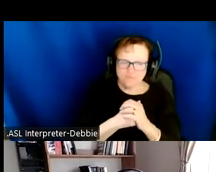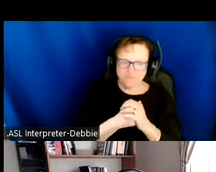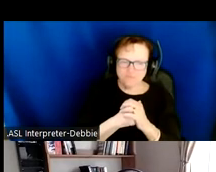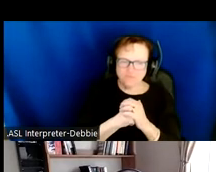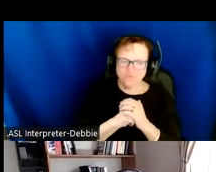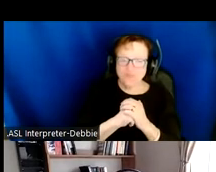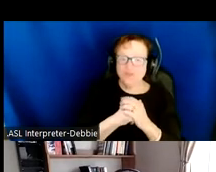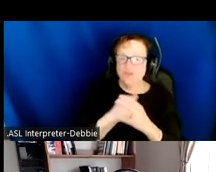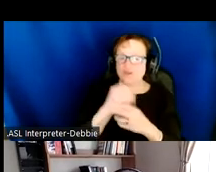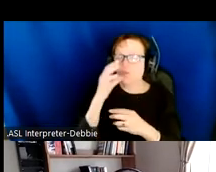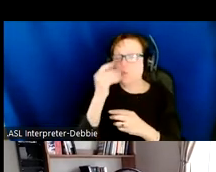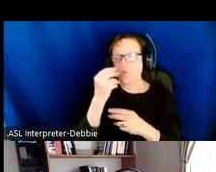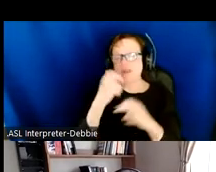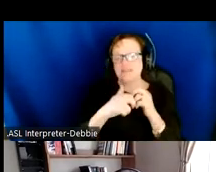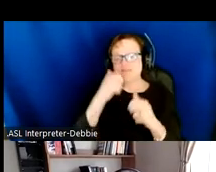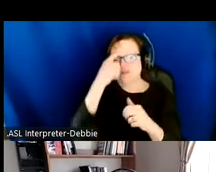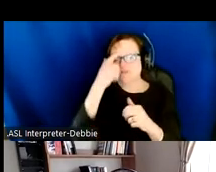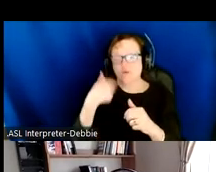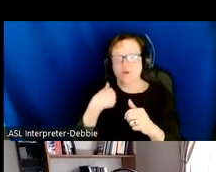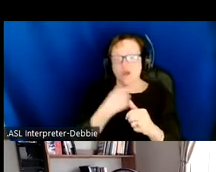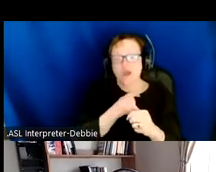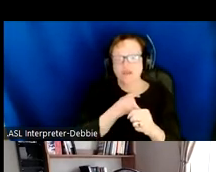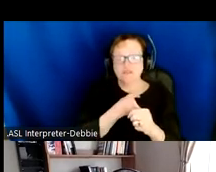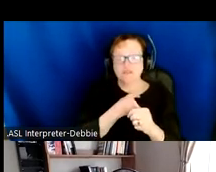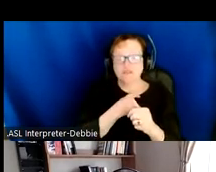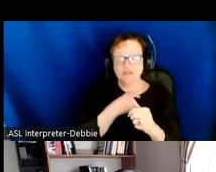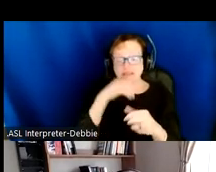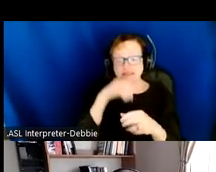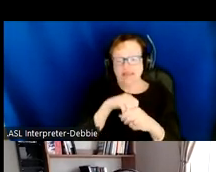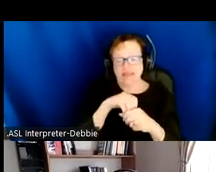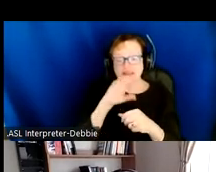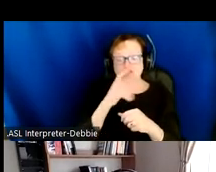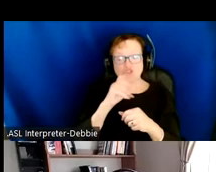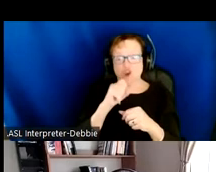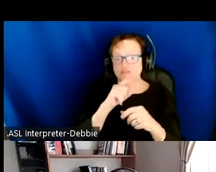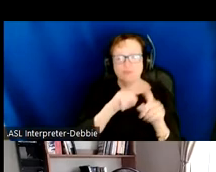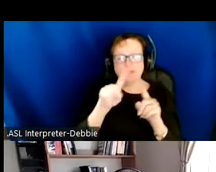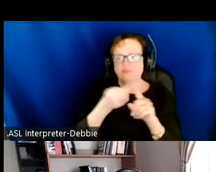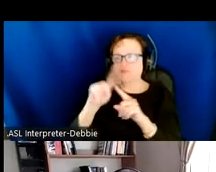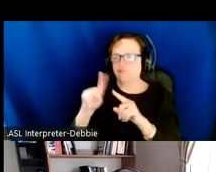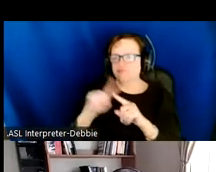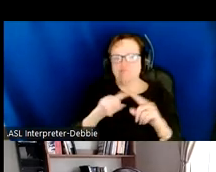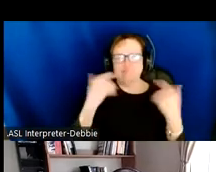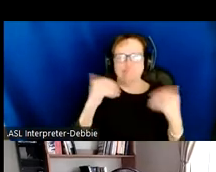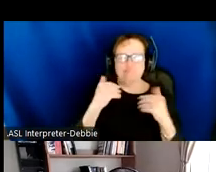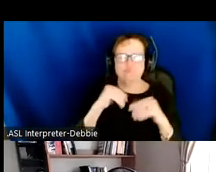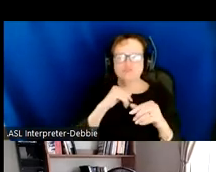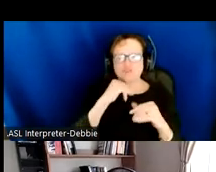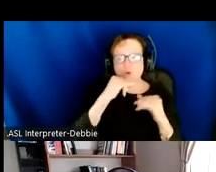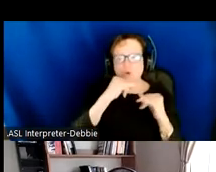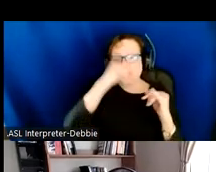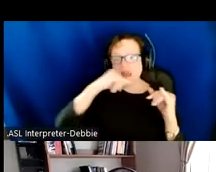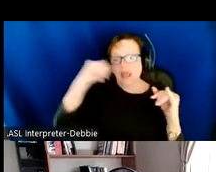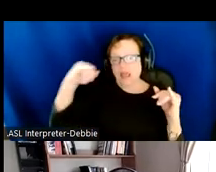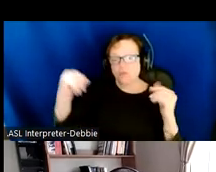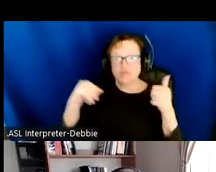but one of the difficulties for us is that even within a chart type, charts can be wildly different. So for example, a line chart with 10